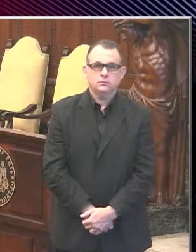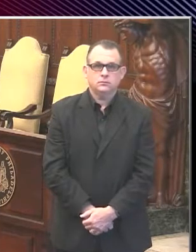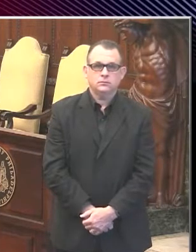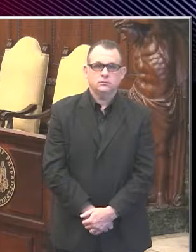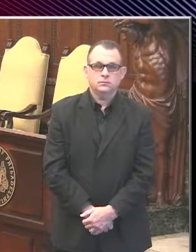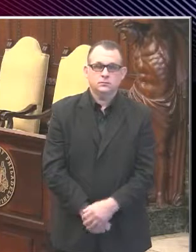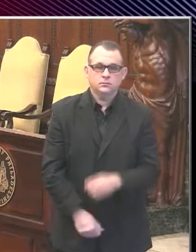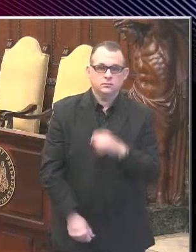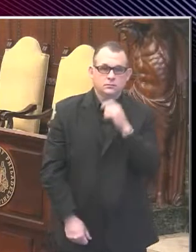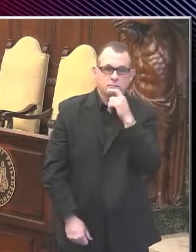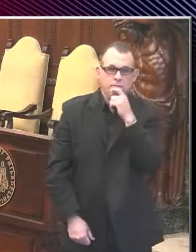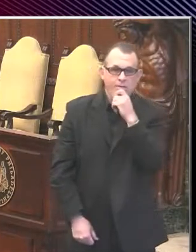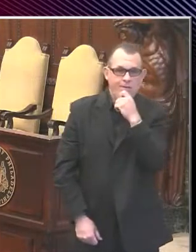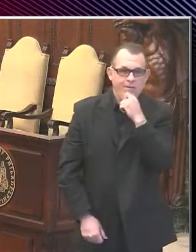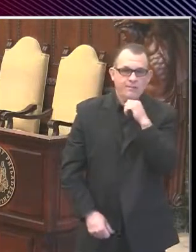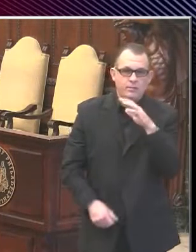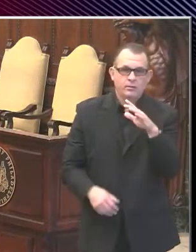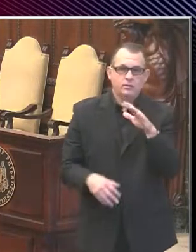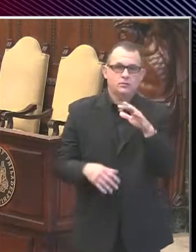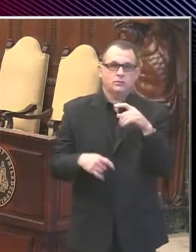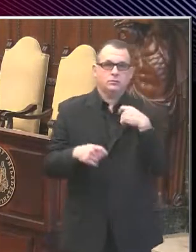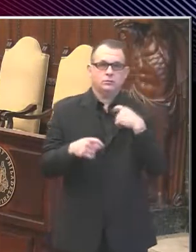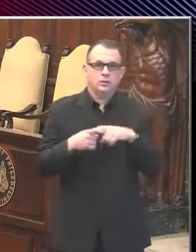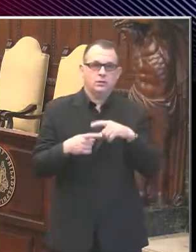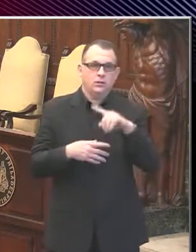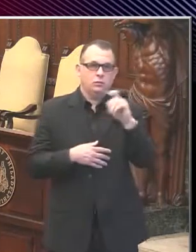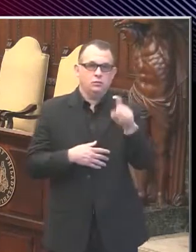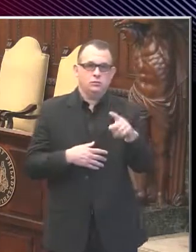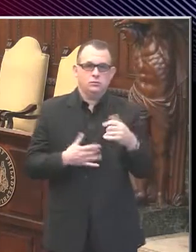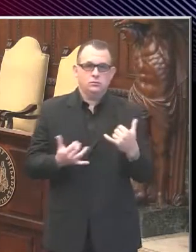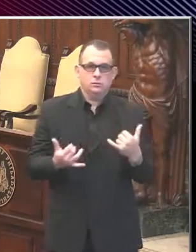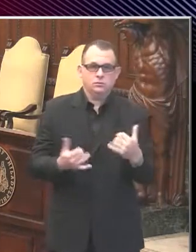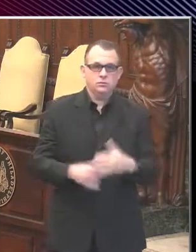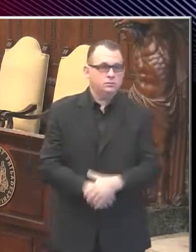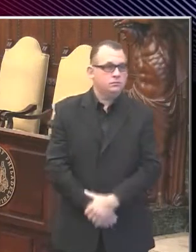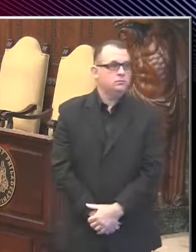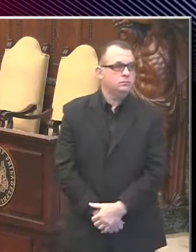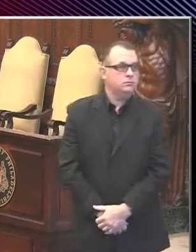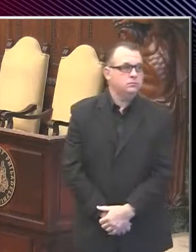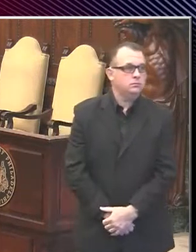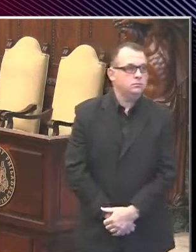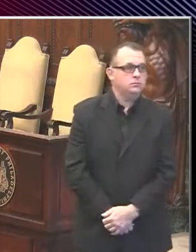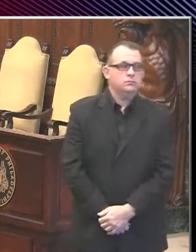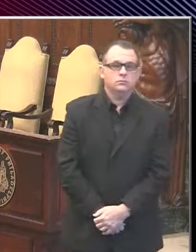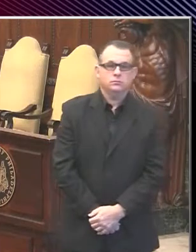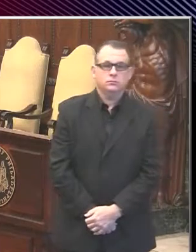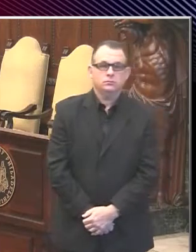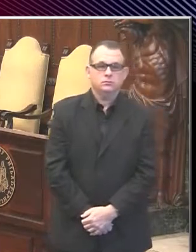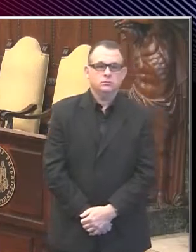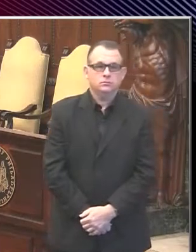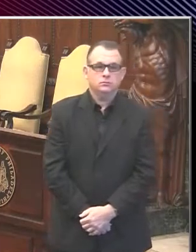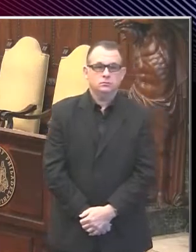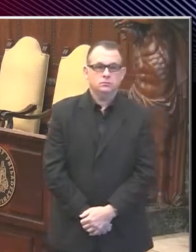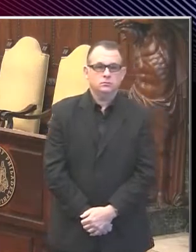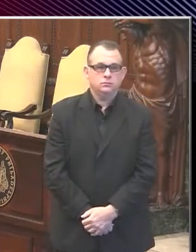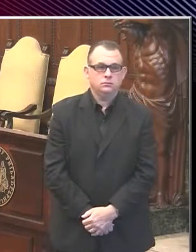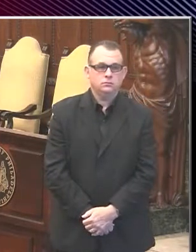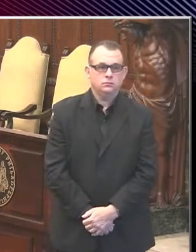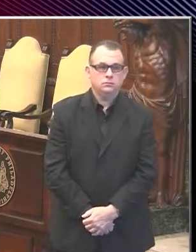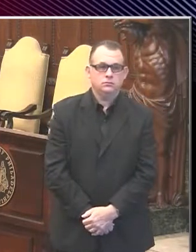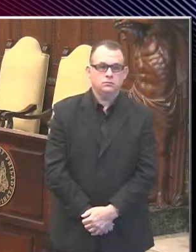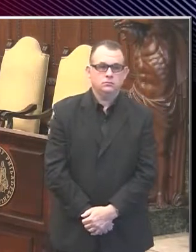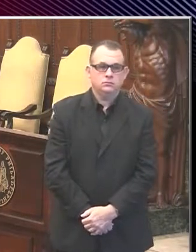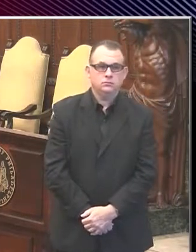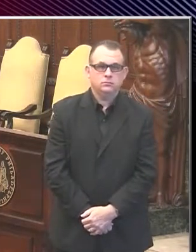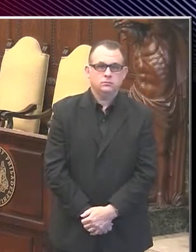Armando, y por último, porque se estaba cortando la transmisión en la computadora, para que los televidentes estén bien claros,